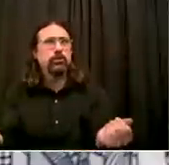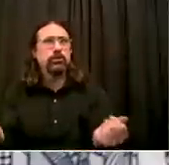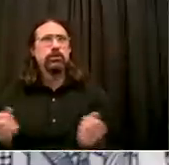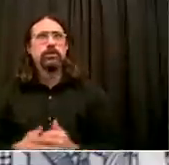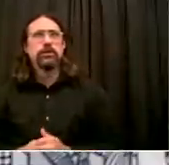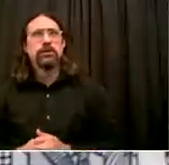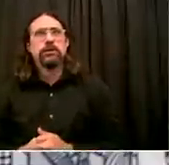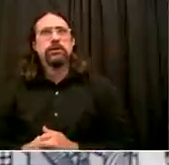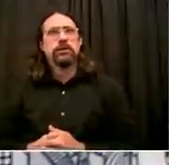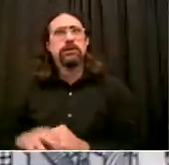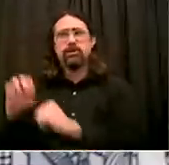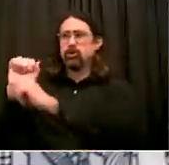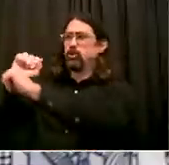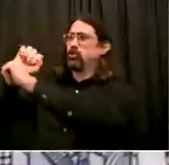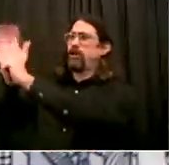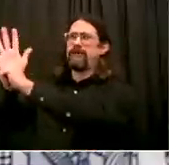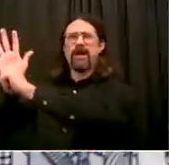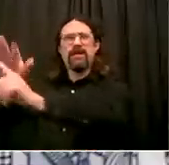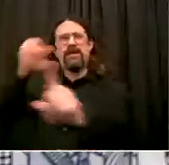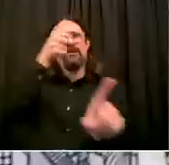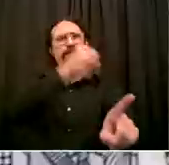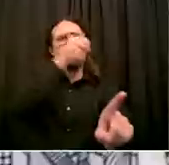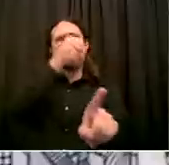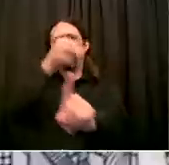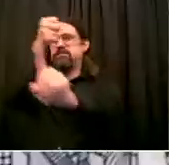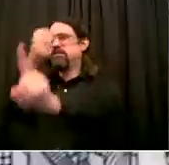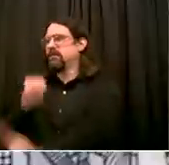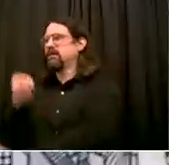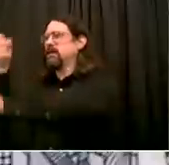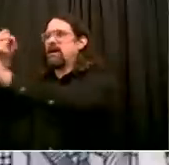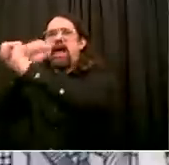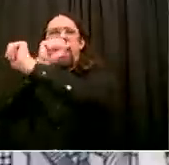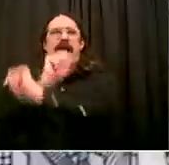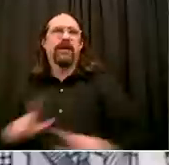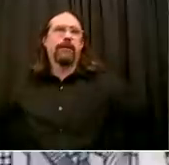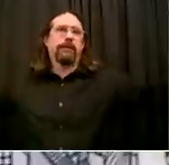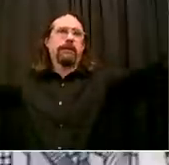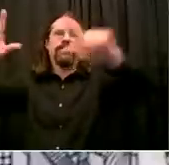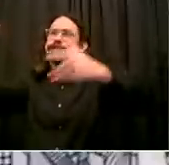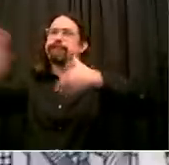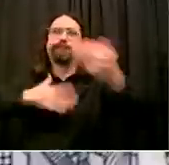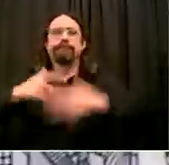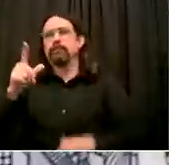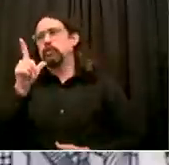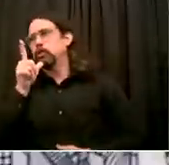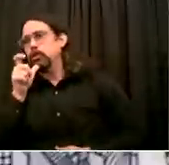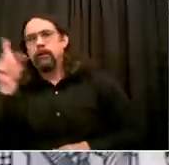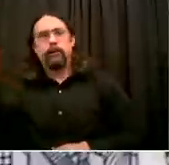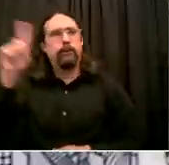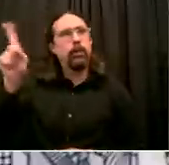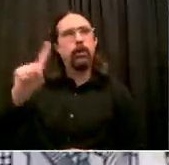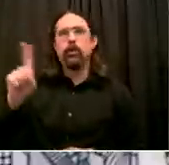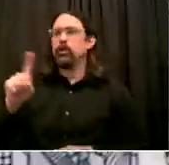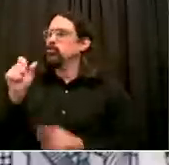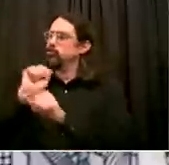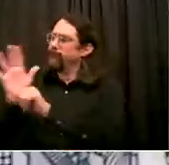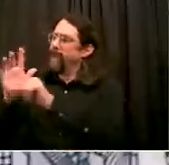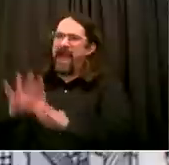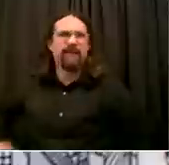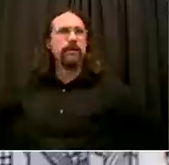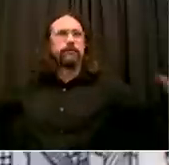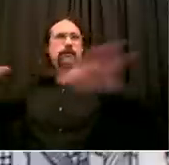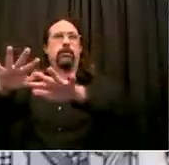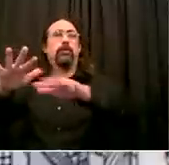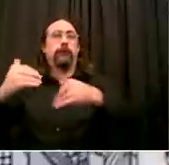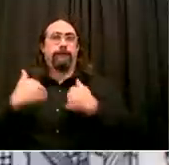But, no, come on, we are facing a threat. Let's address the threat together and overcome it. And then we can be proud as New Yorkers that,